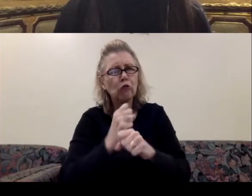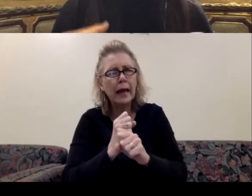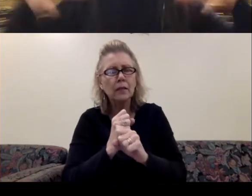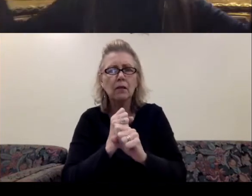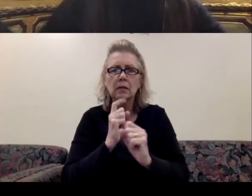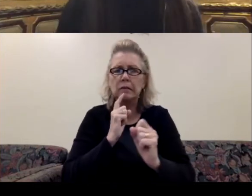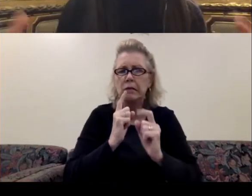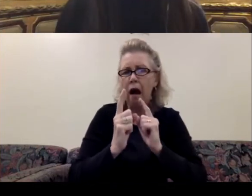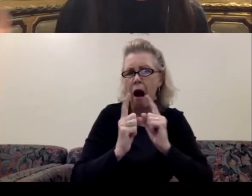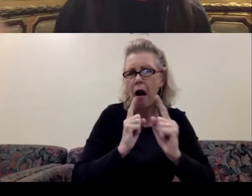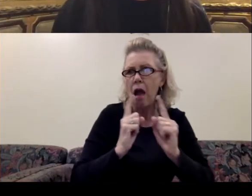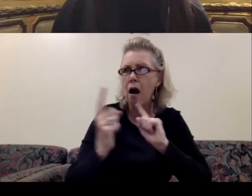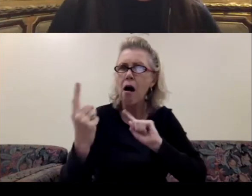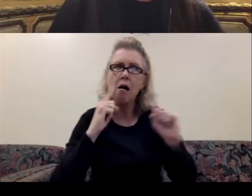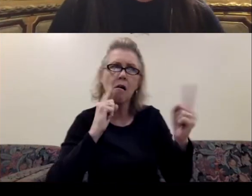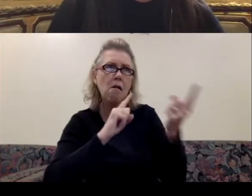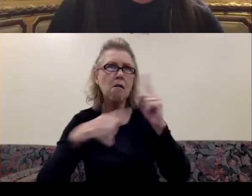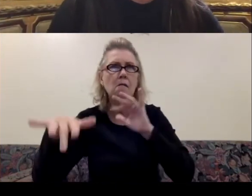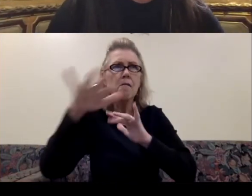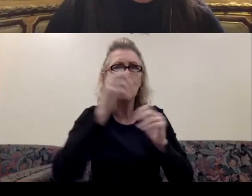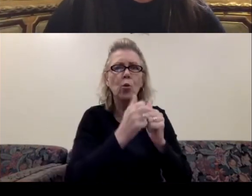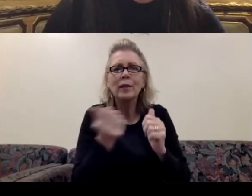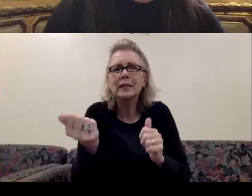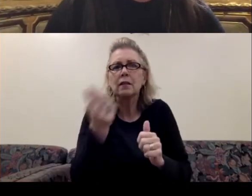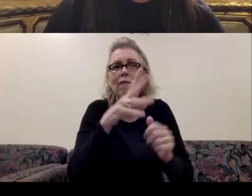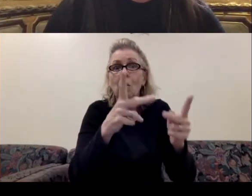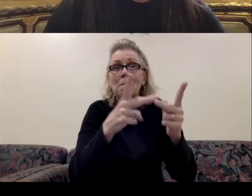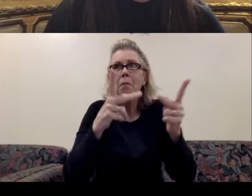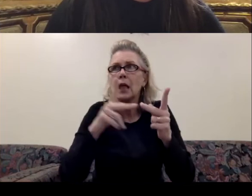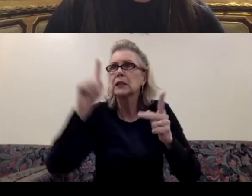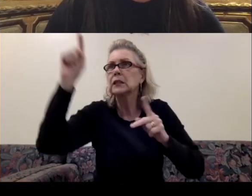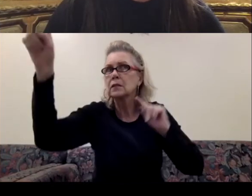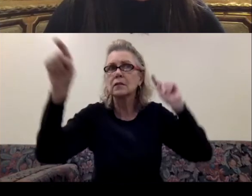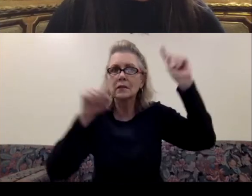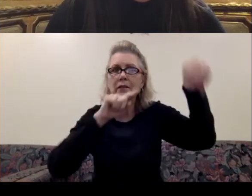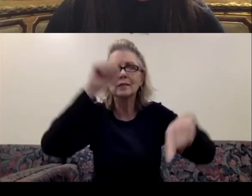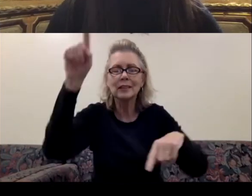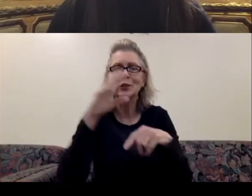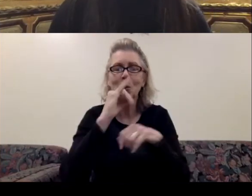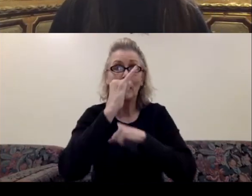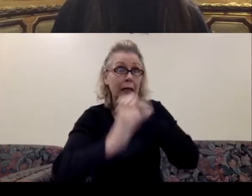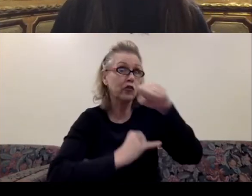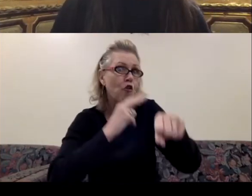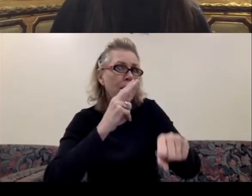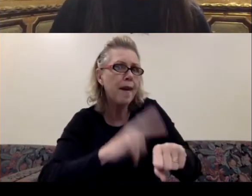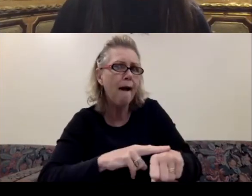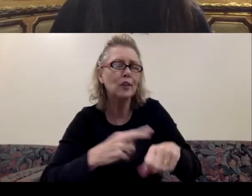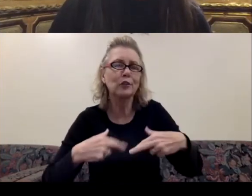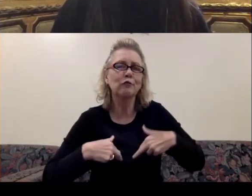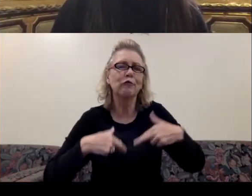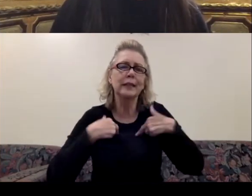several other places. So international residencies